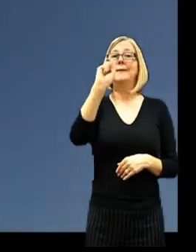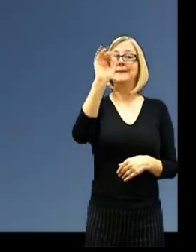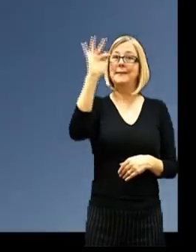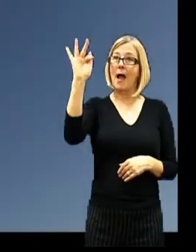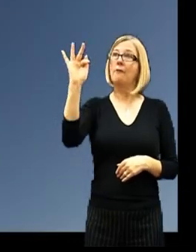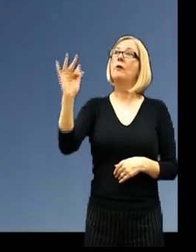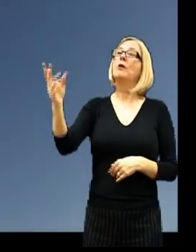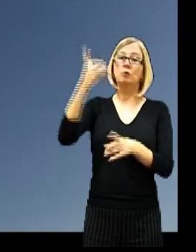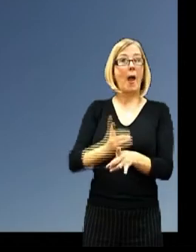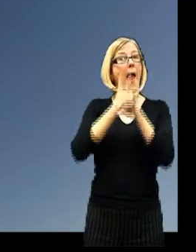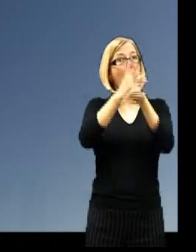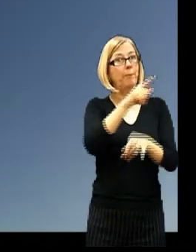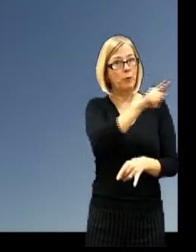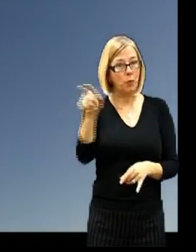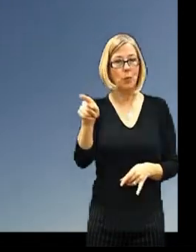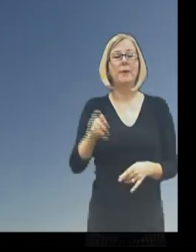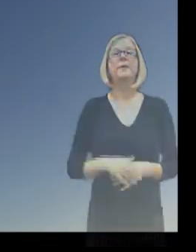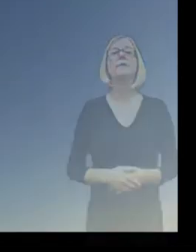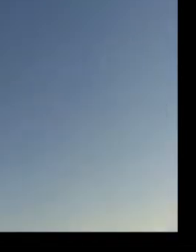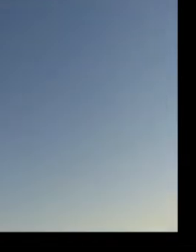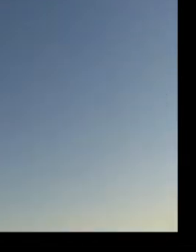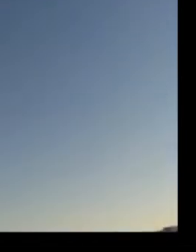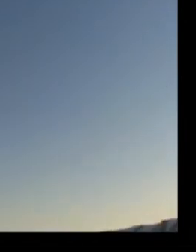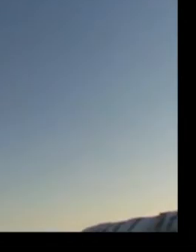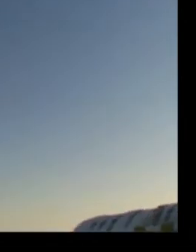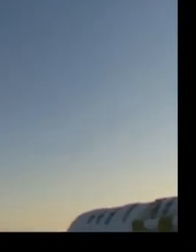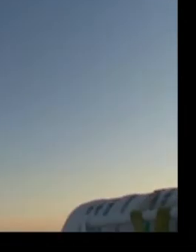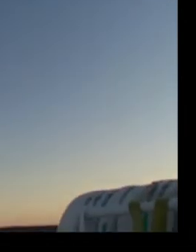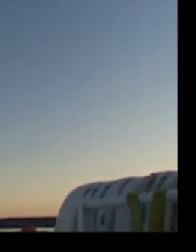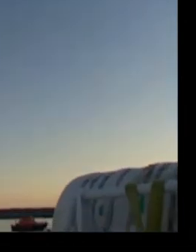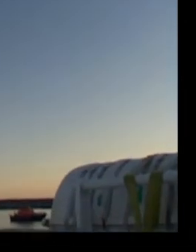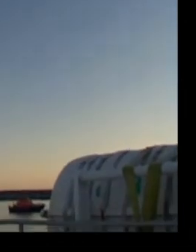wish you a pleasant trip and thank you for sailing with Island Ferries.